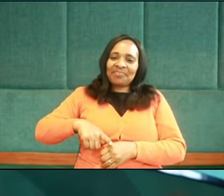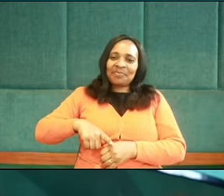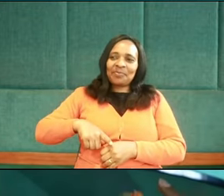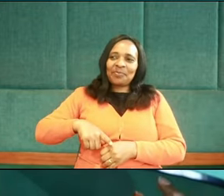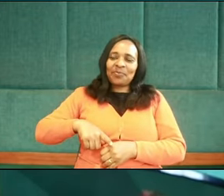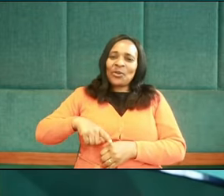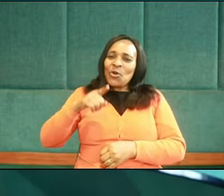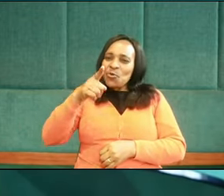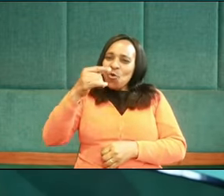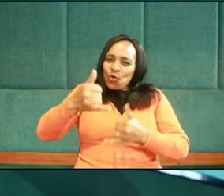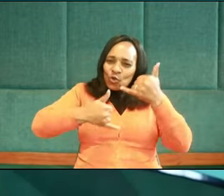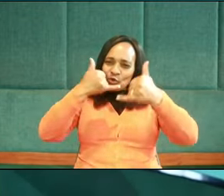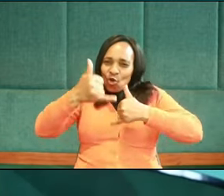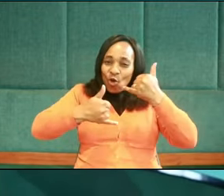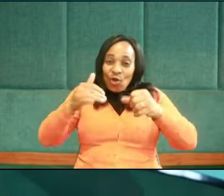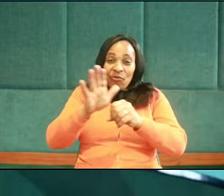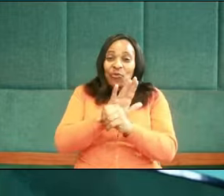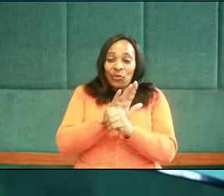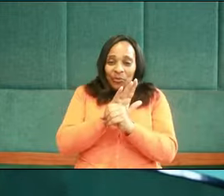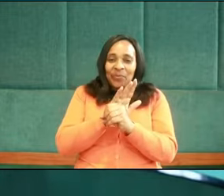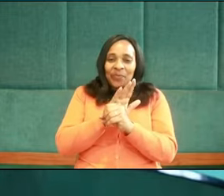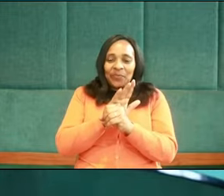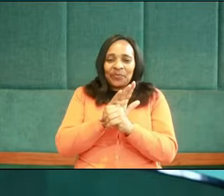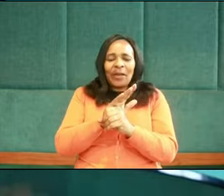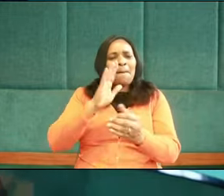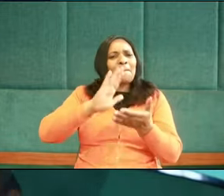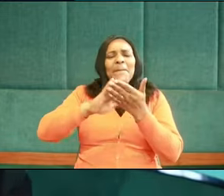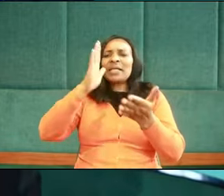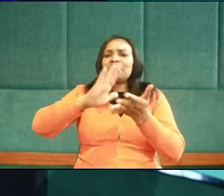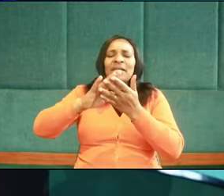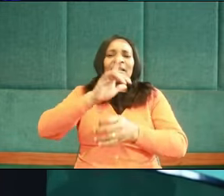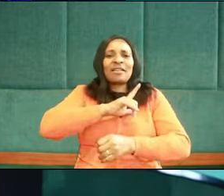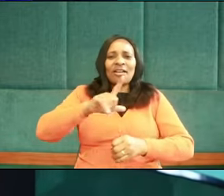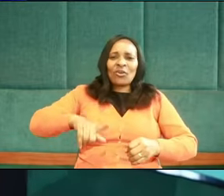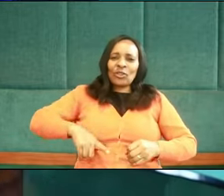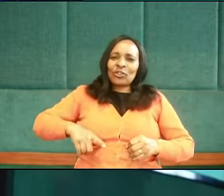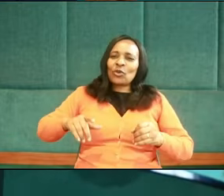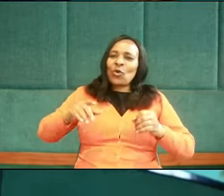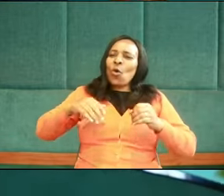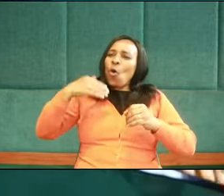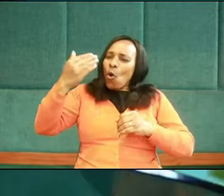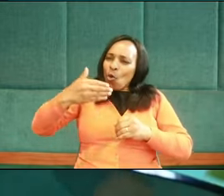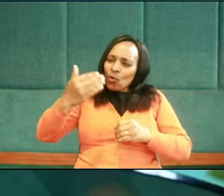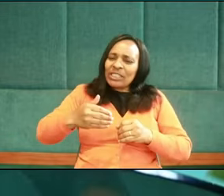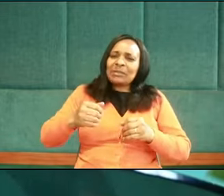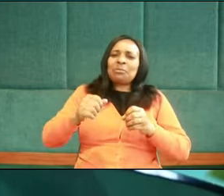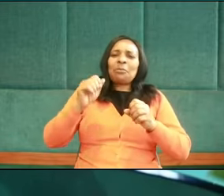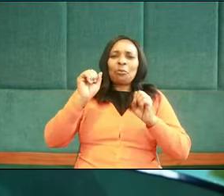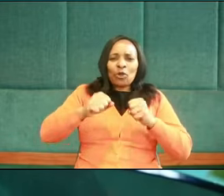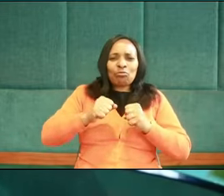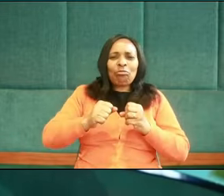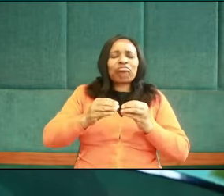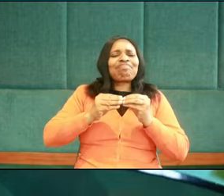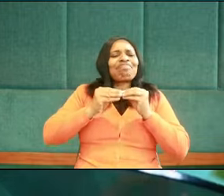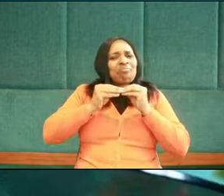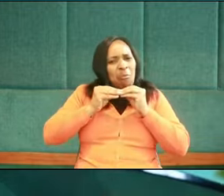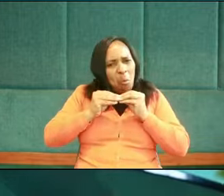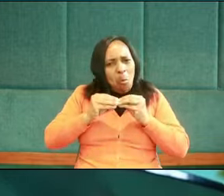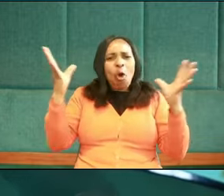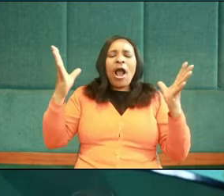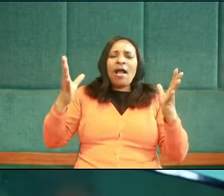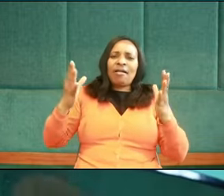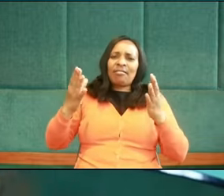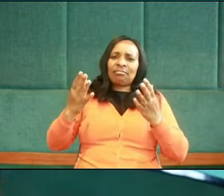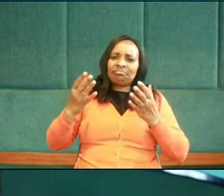Are you joyful? Praise the Lord. We ought to always be exceedingly joyful in God's